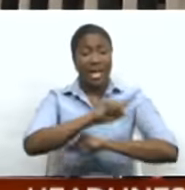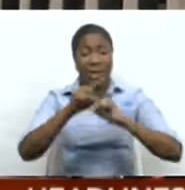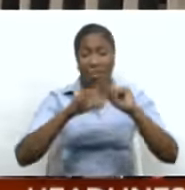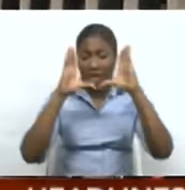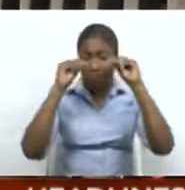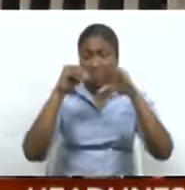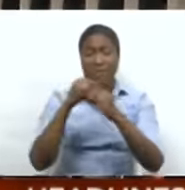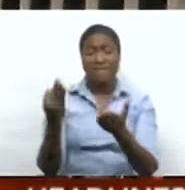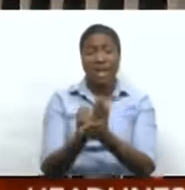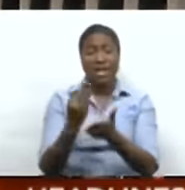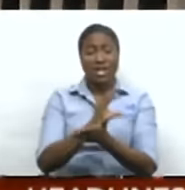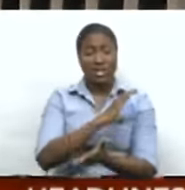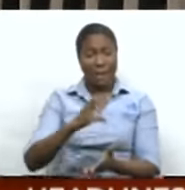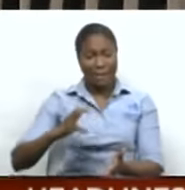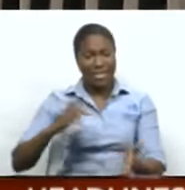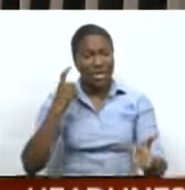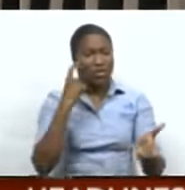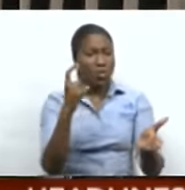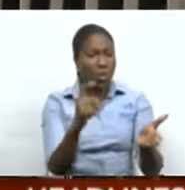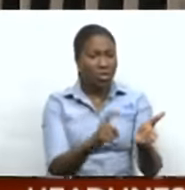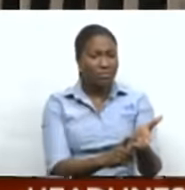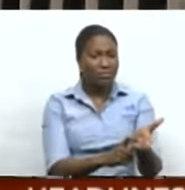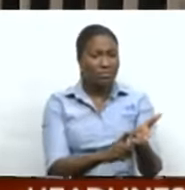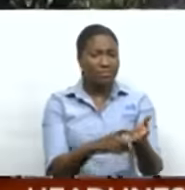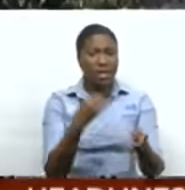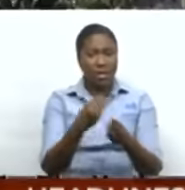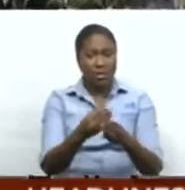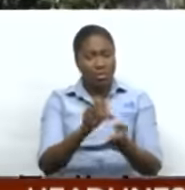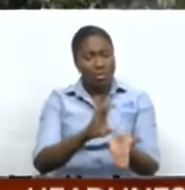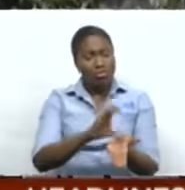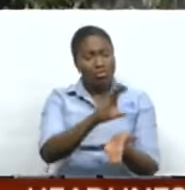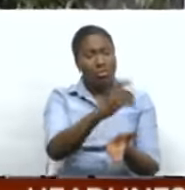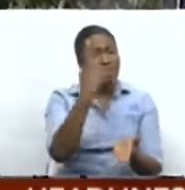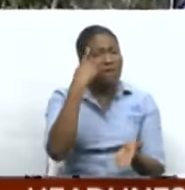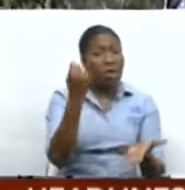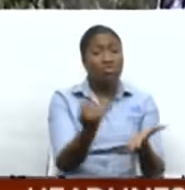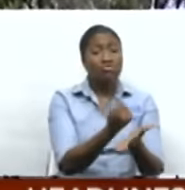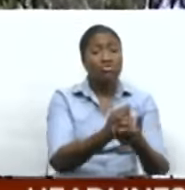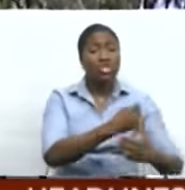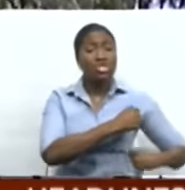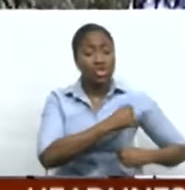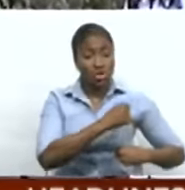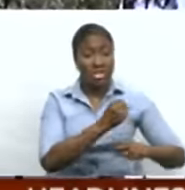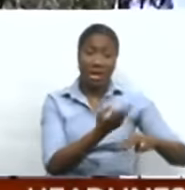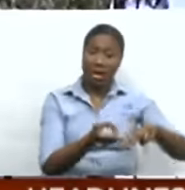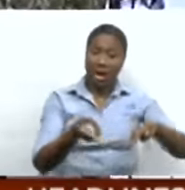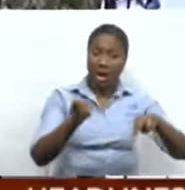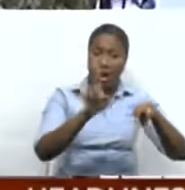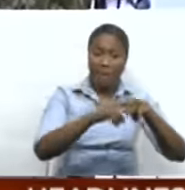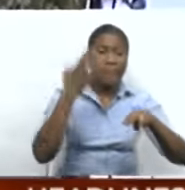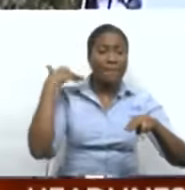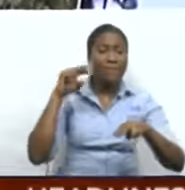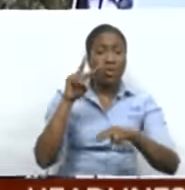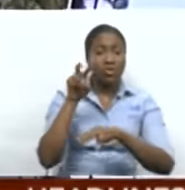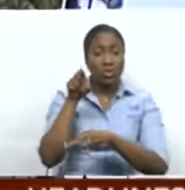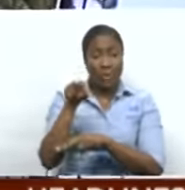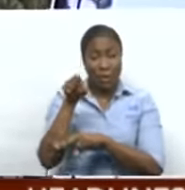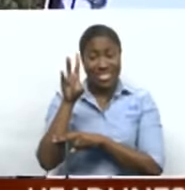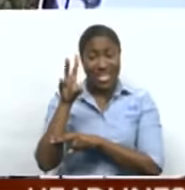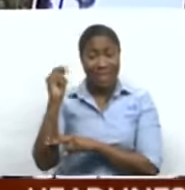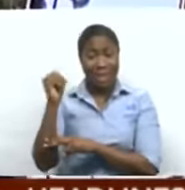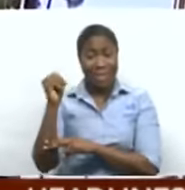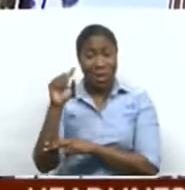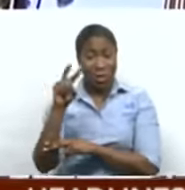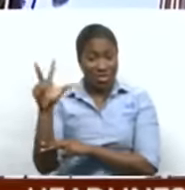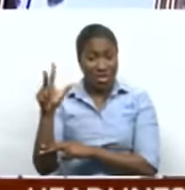Finance Committee, it was noticed that the allocation for the Treasury's security increased from $2.7 million in 2023